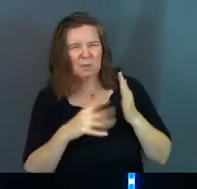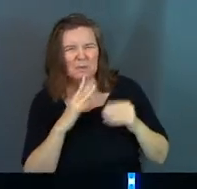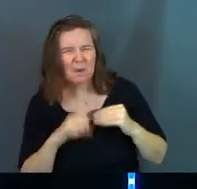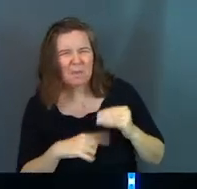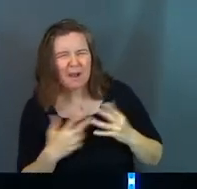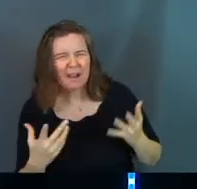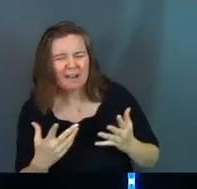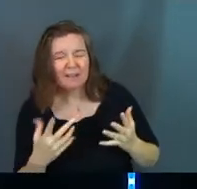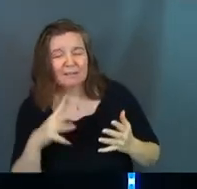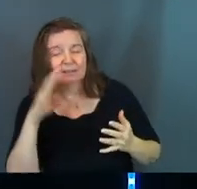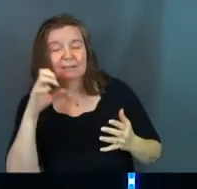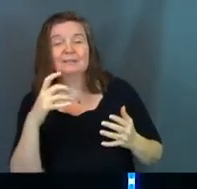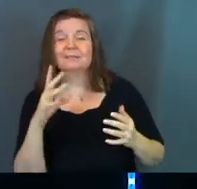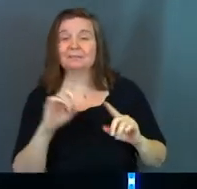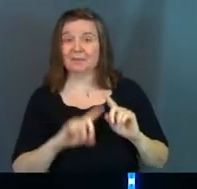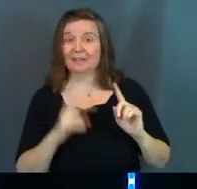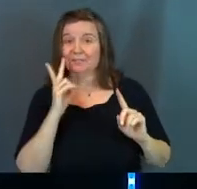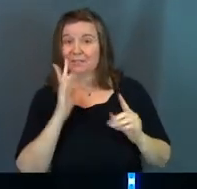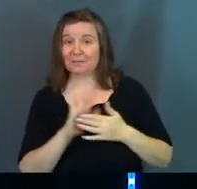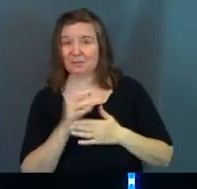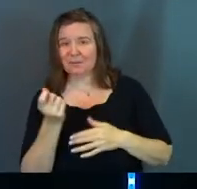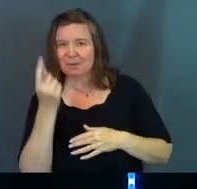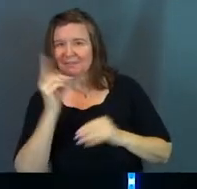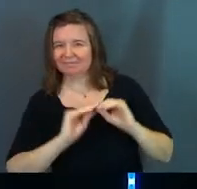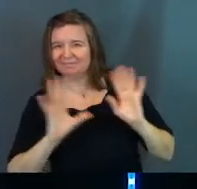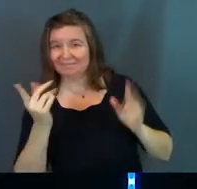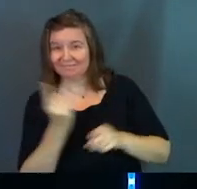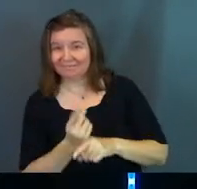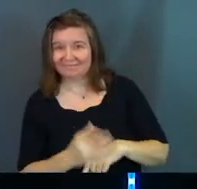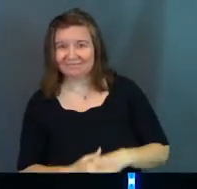talking about right now? Right.